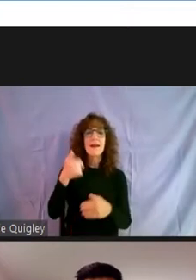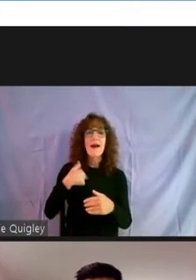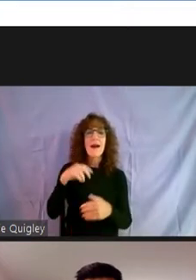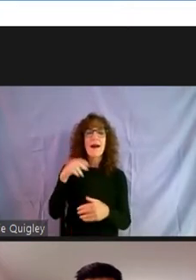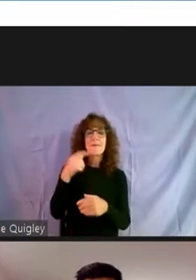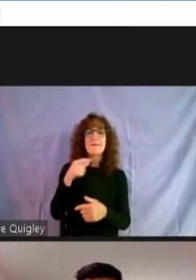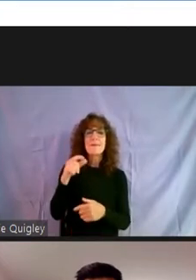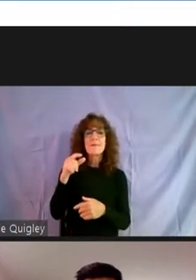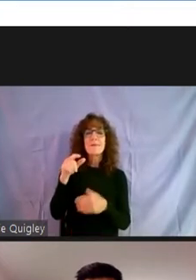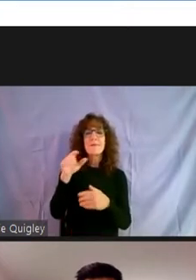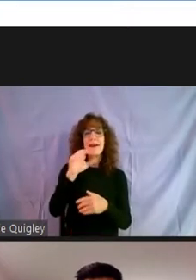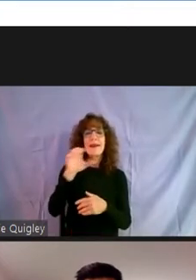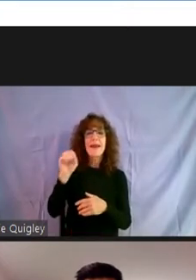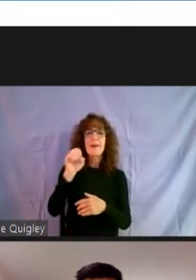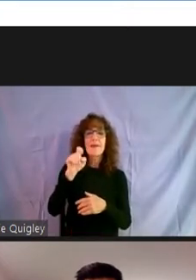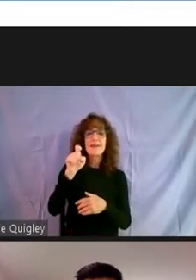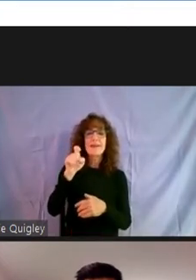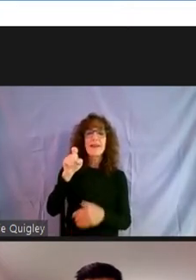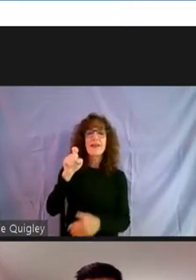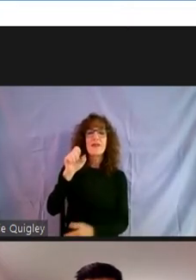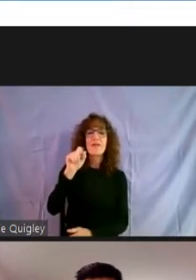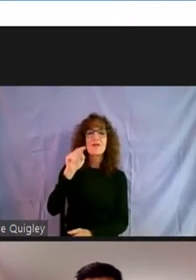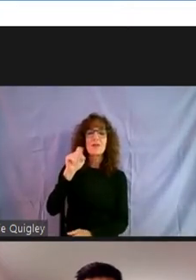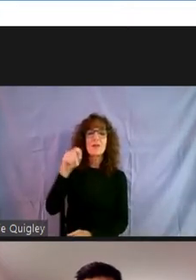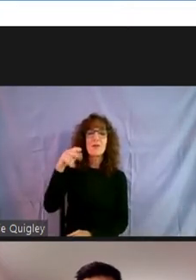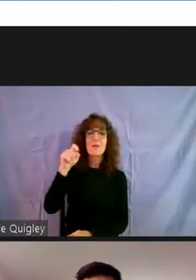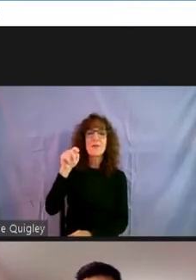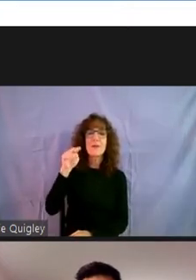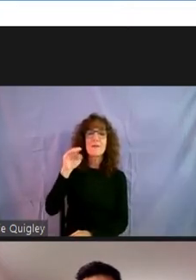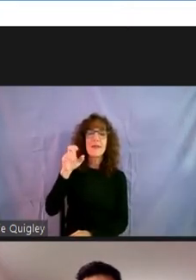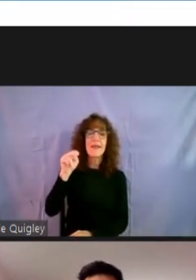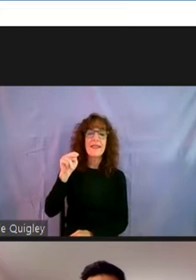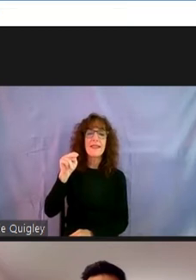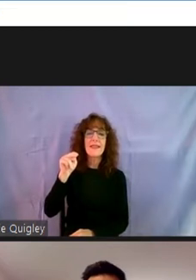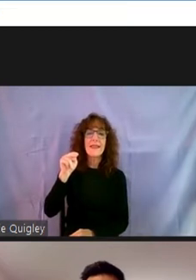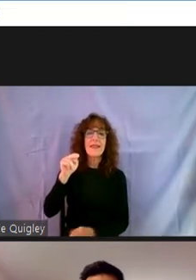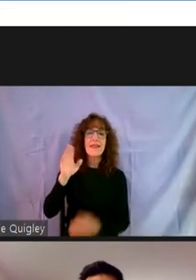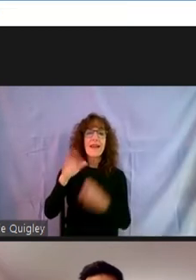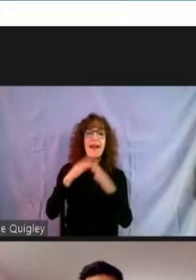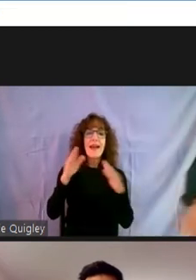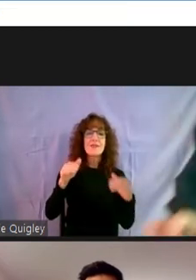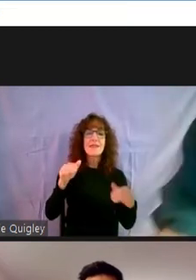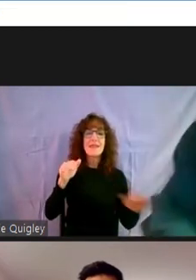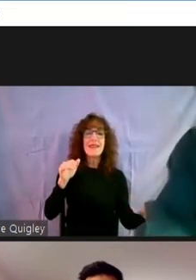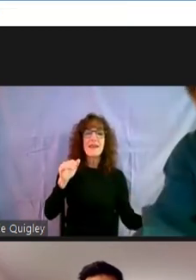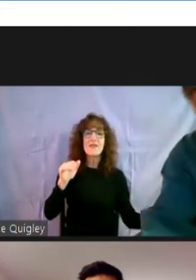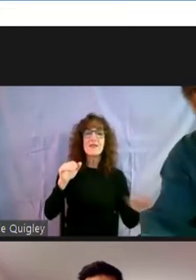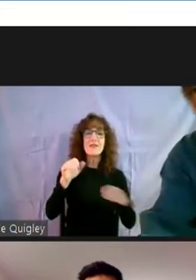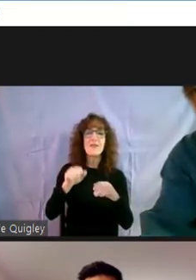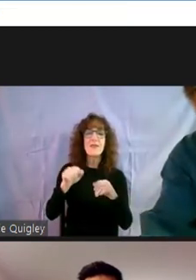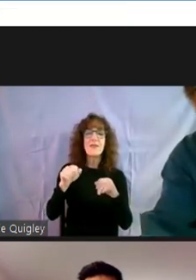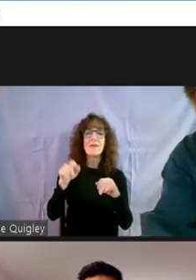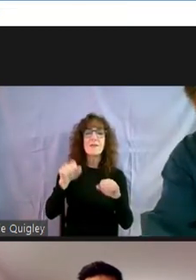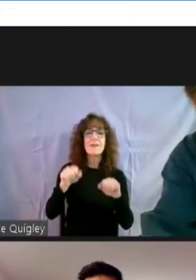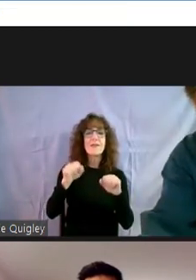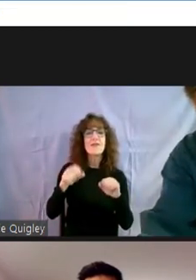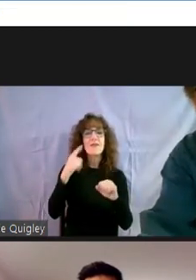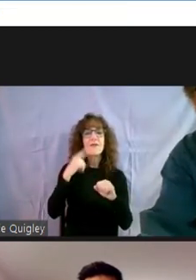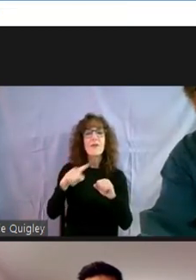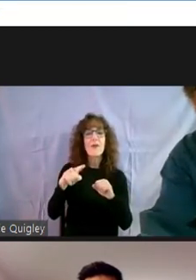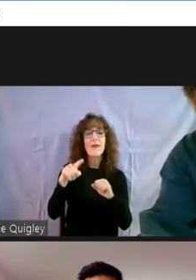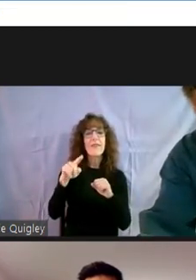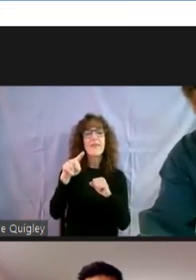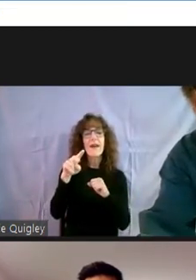are here to talk about housing and the housing potential crisis during the coronavirus pandemic.